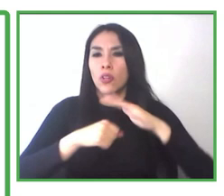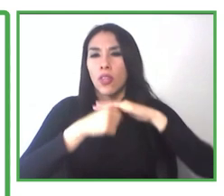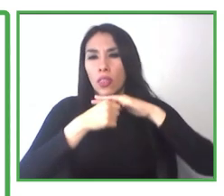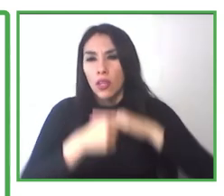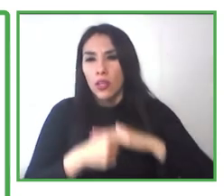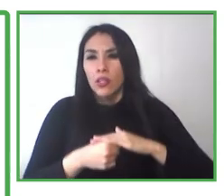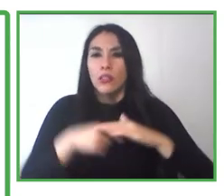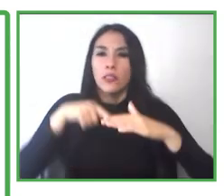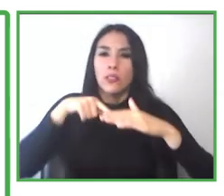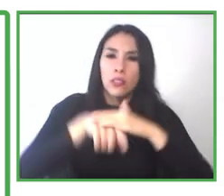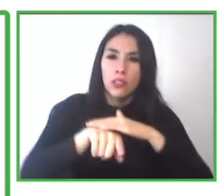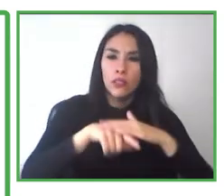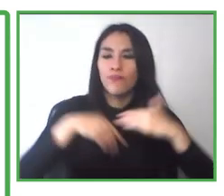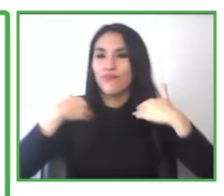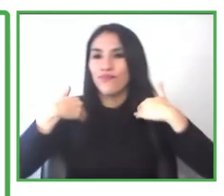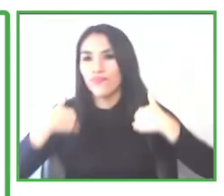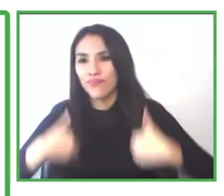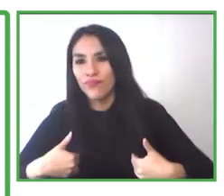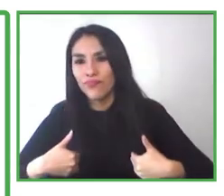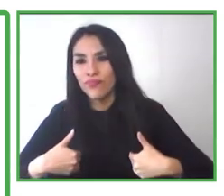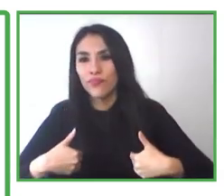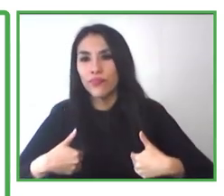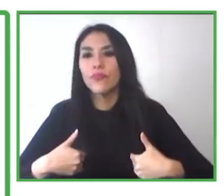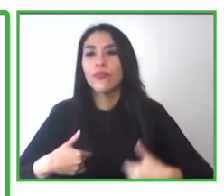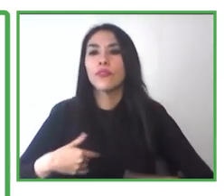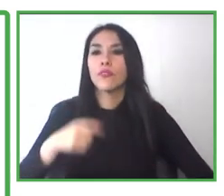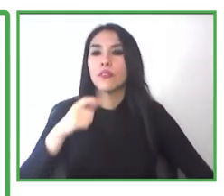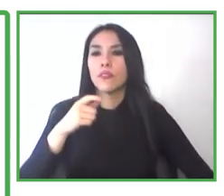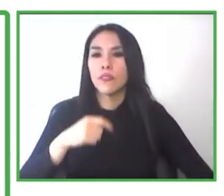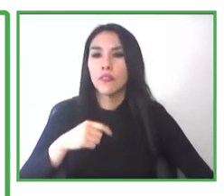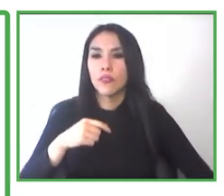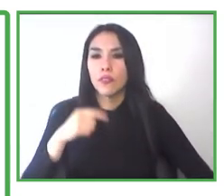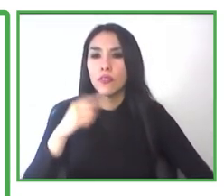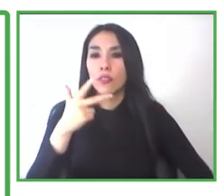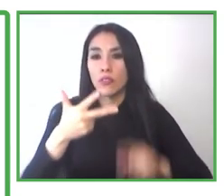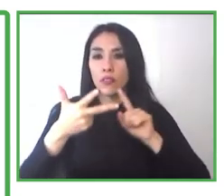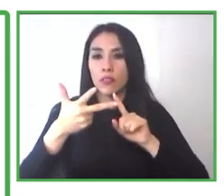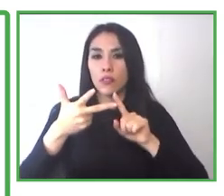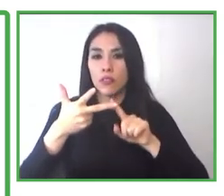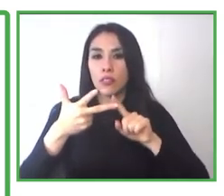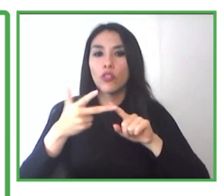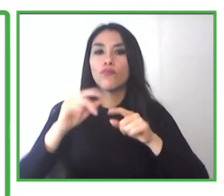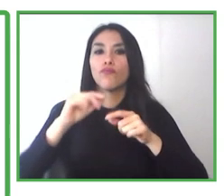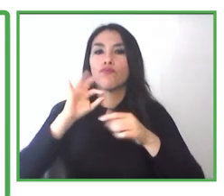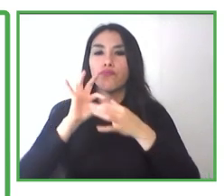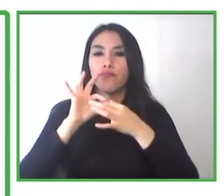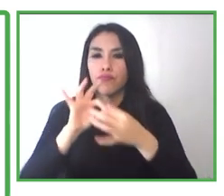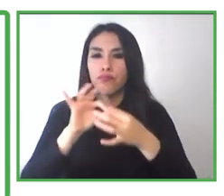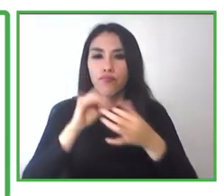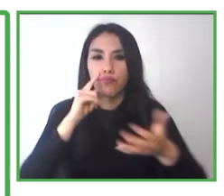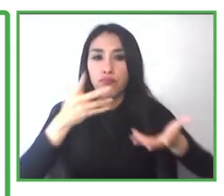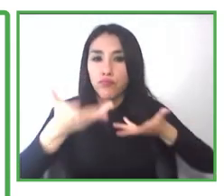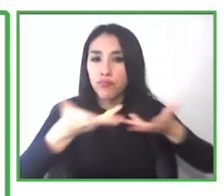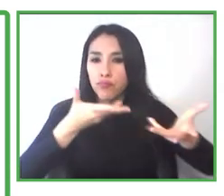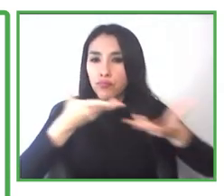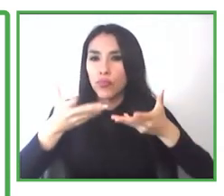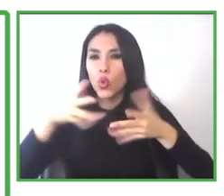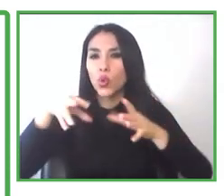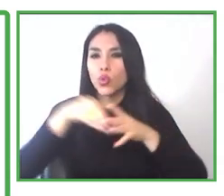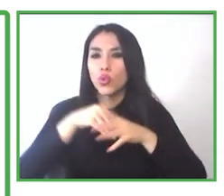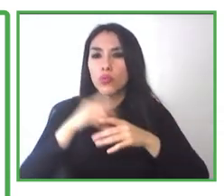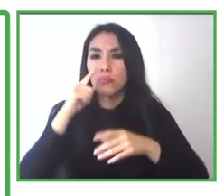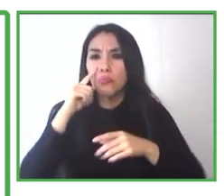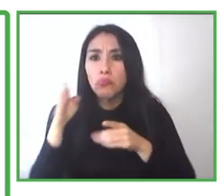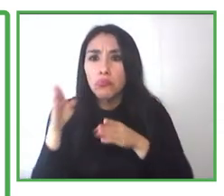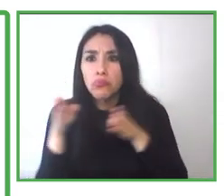make people feel more relaxed. So we make a pre-filtering between the